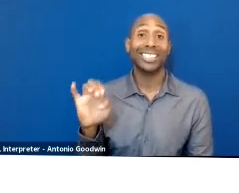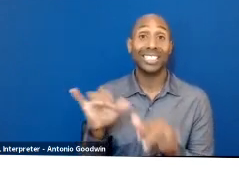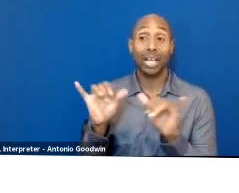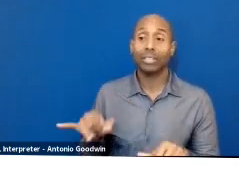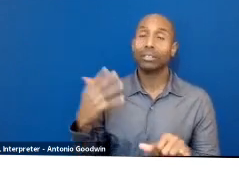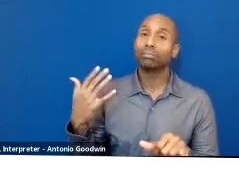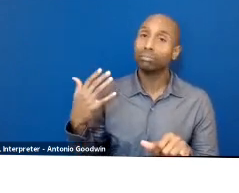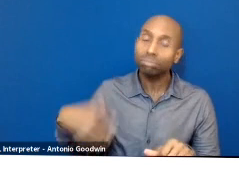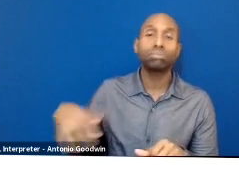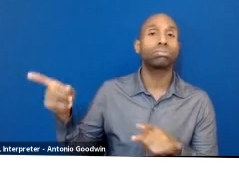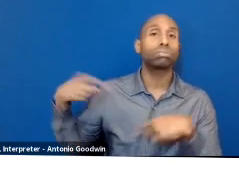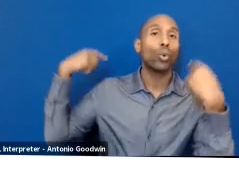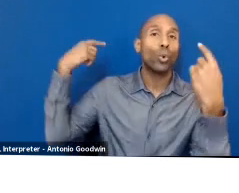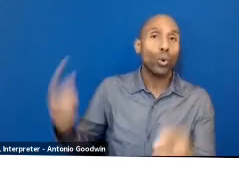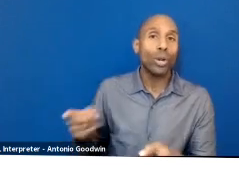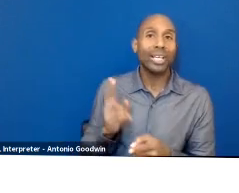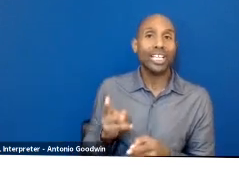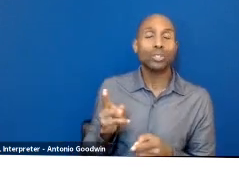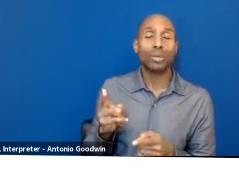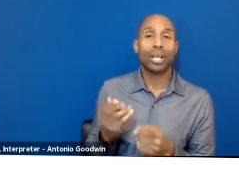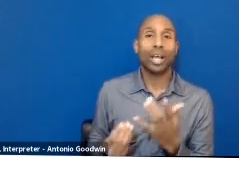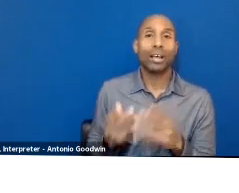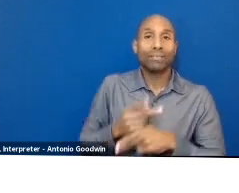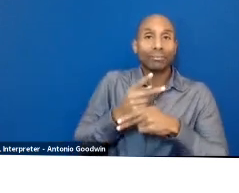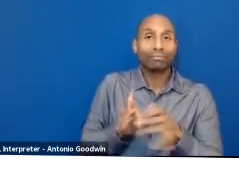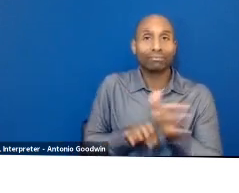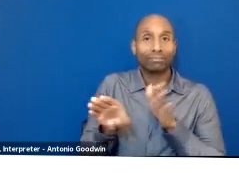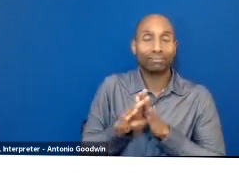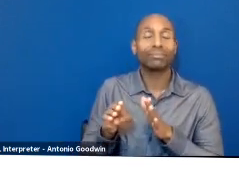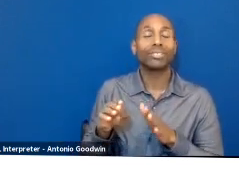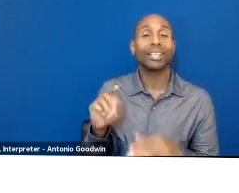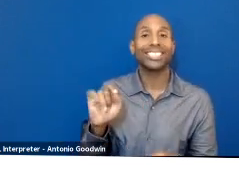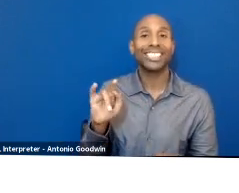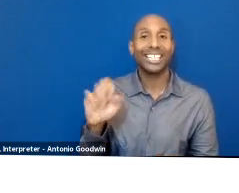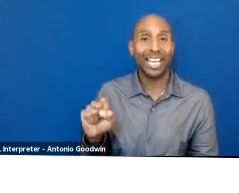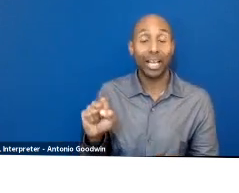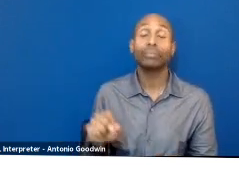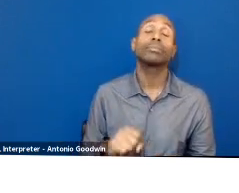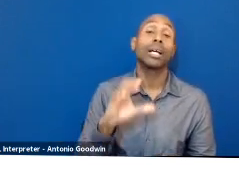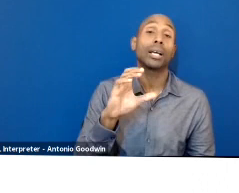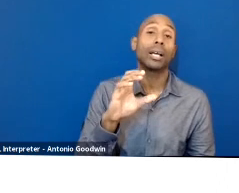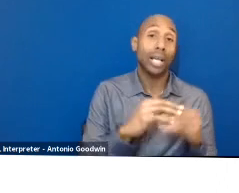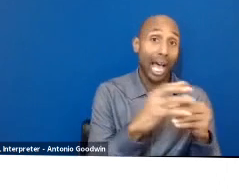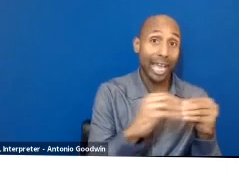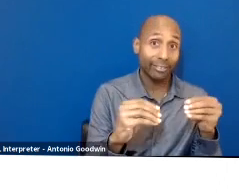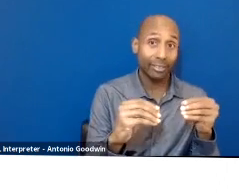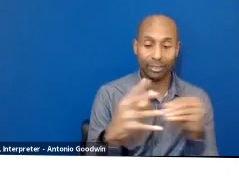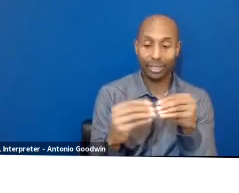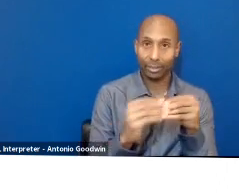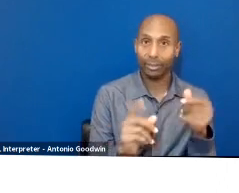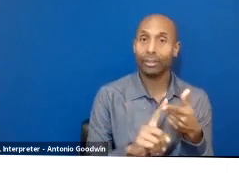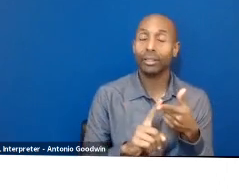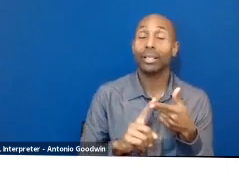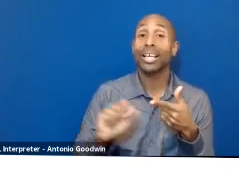textile cultivation, not only cotton, but also silk and wool. So cotton, silk, wool, these were the main